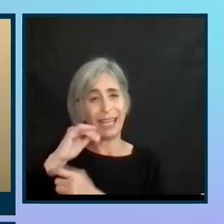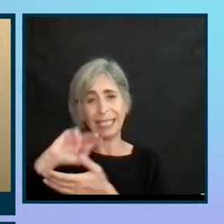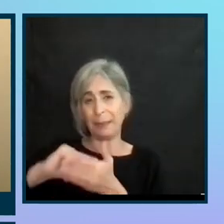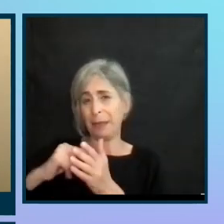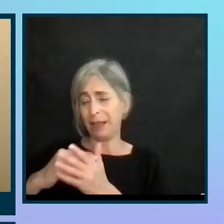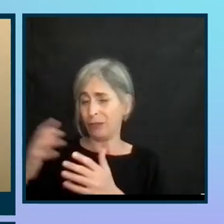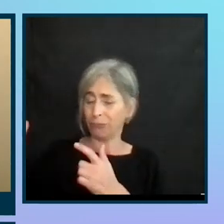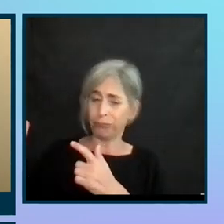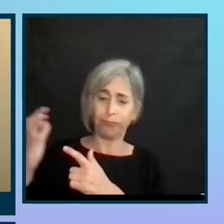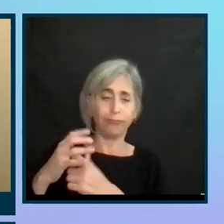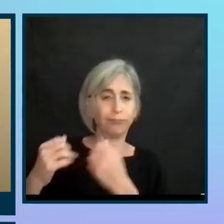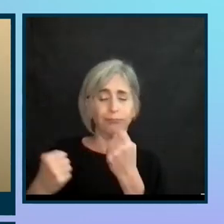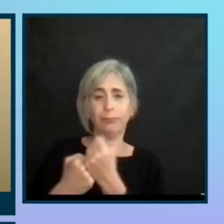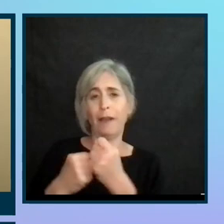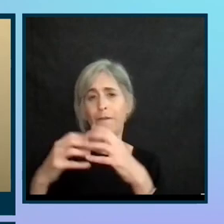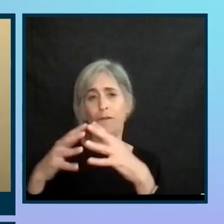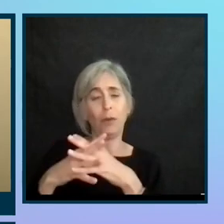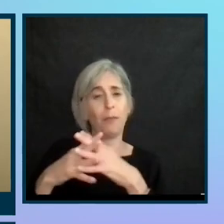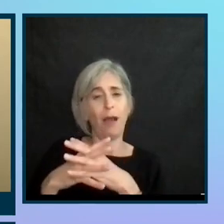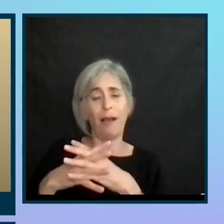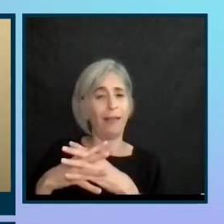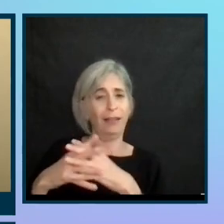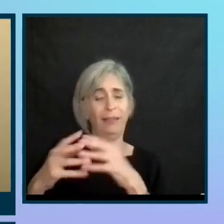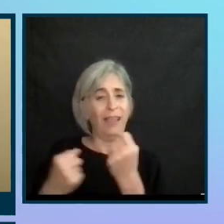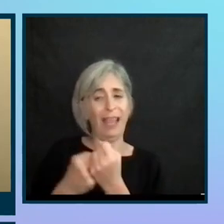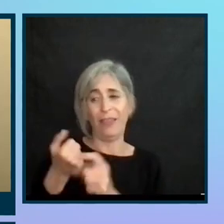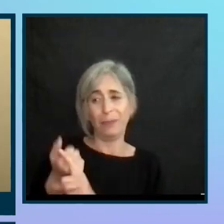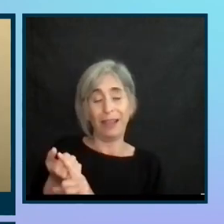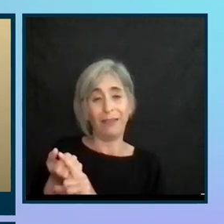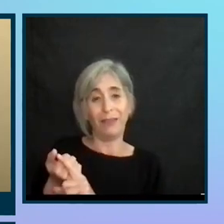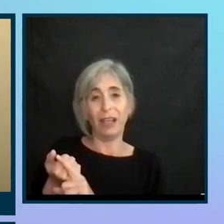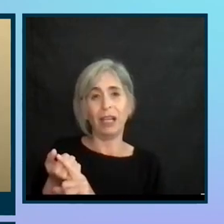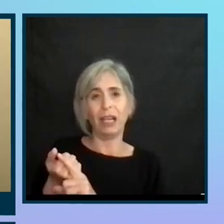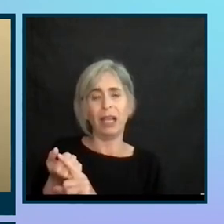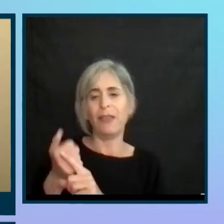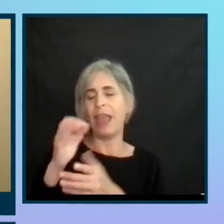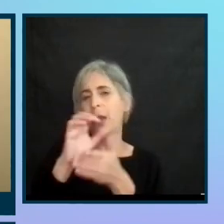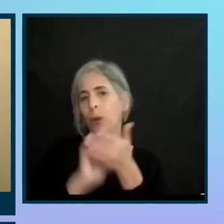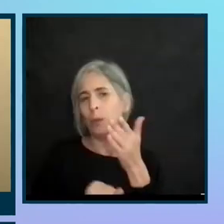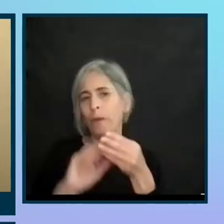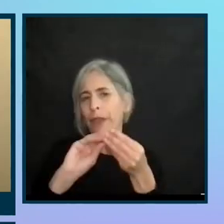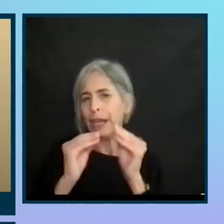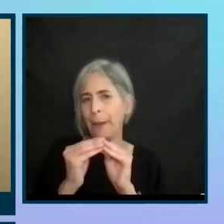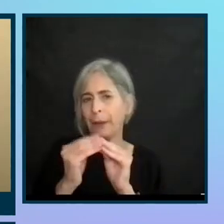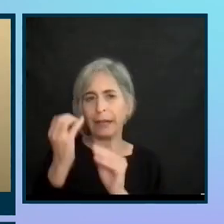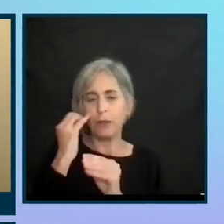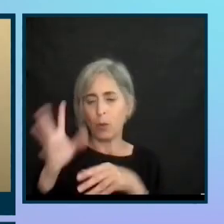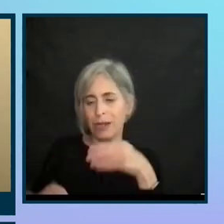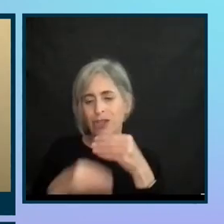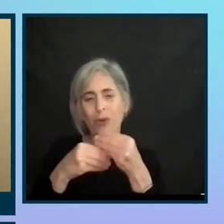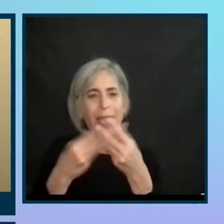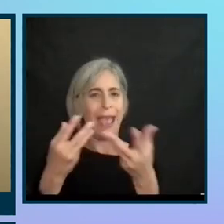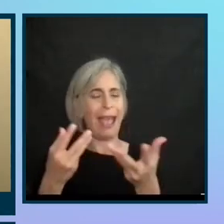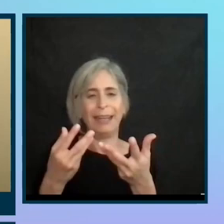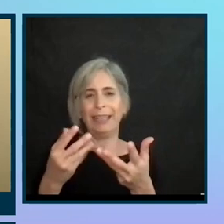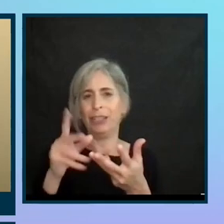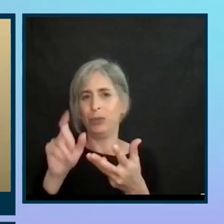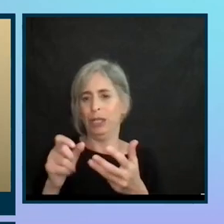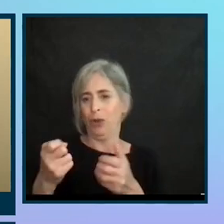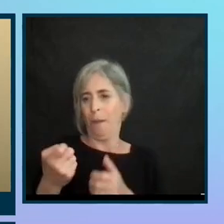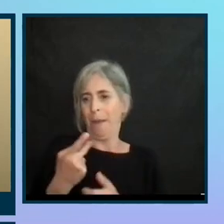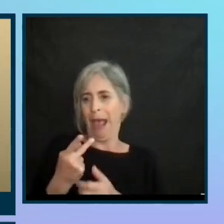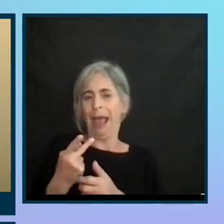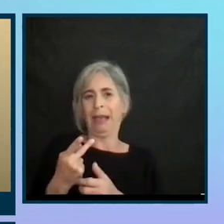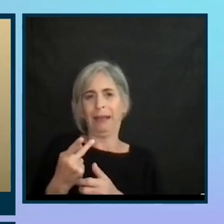big football or fantasy fan themselves. And Joe, they had removed the numbering. So if you wanted to add, you'd have to go back